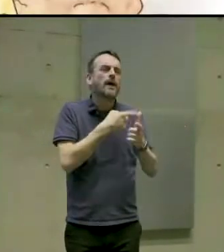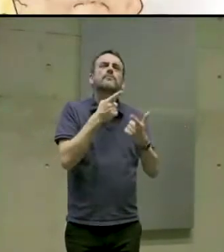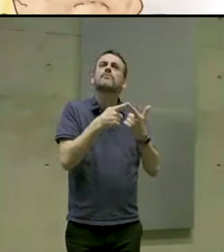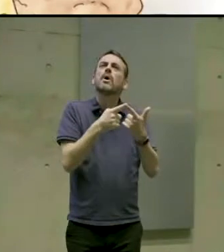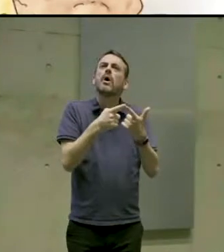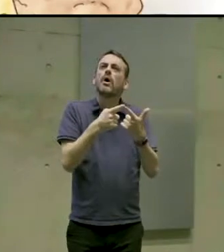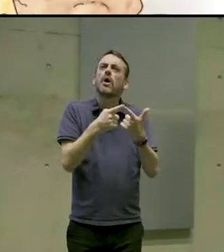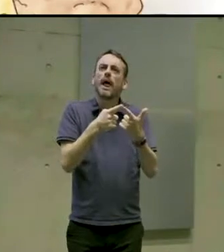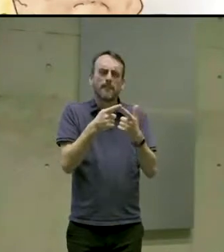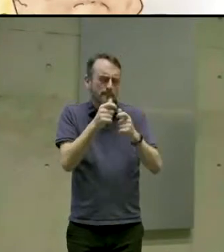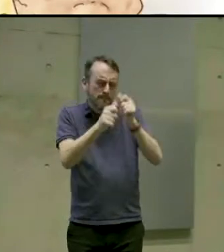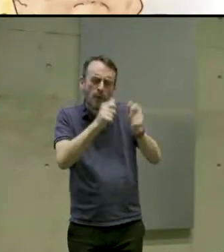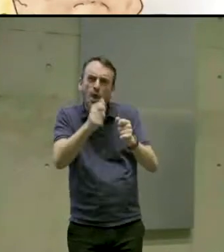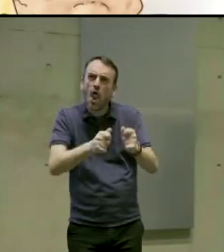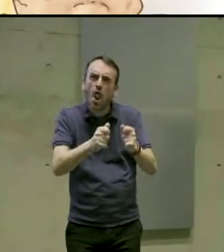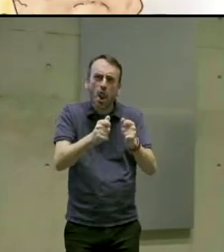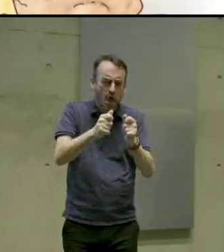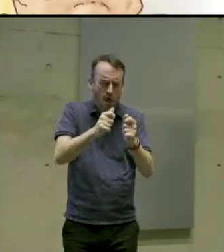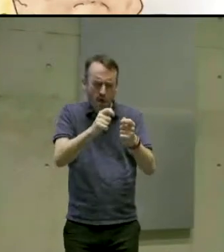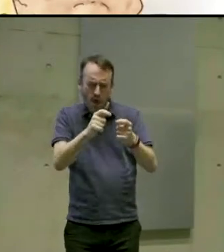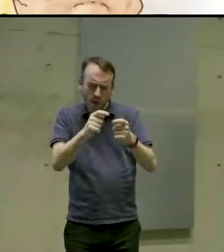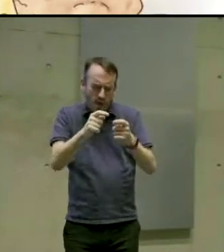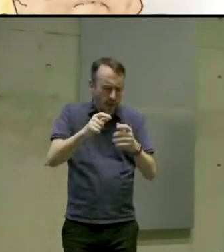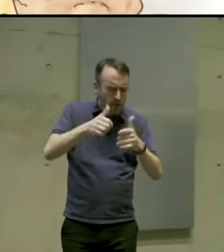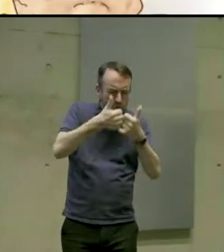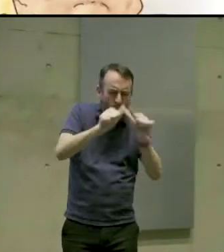and really enjoy the game's narrative.